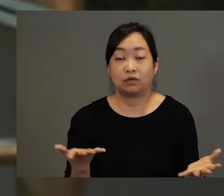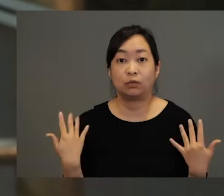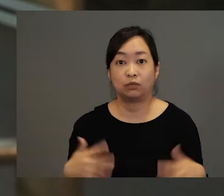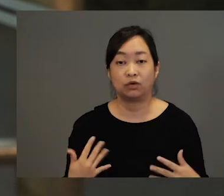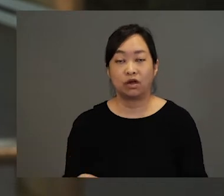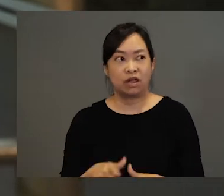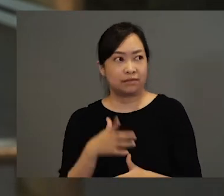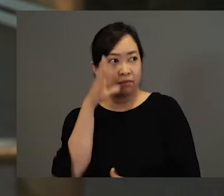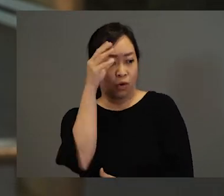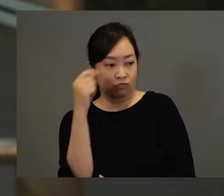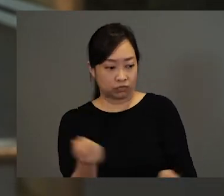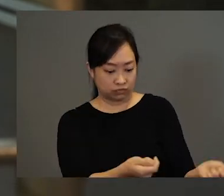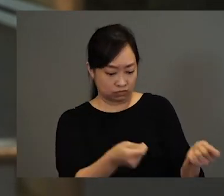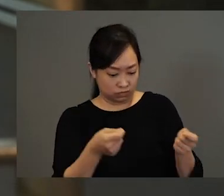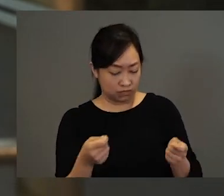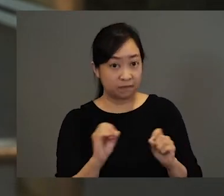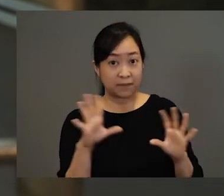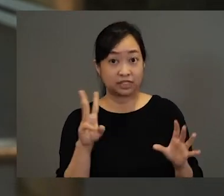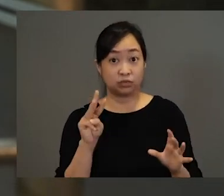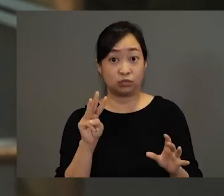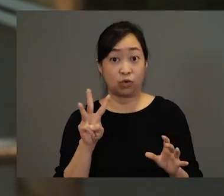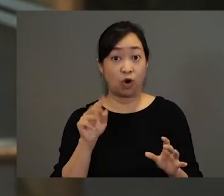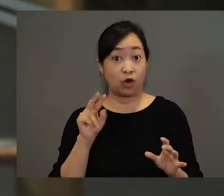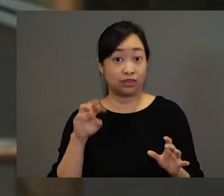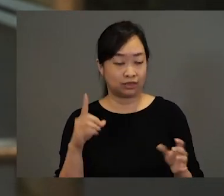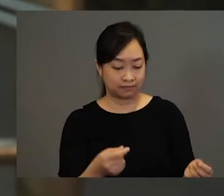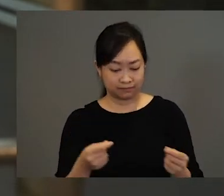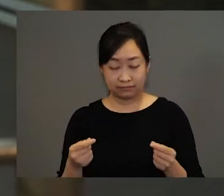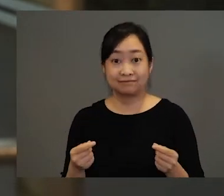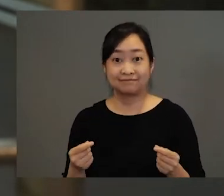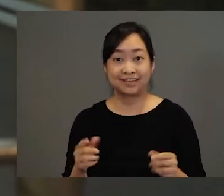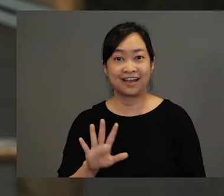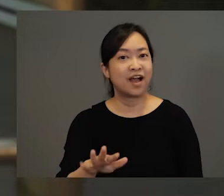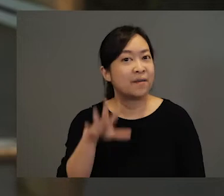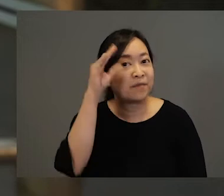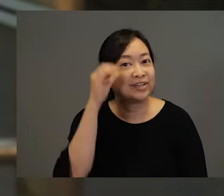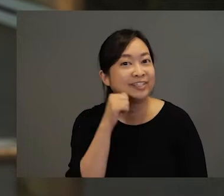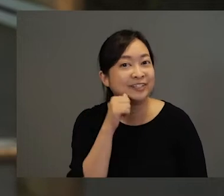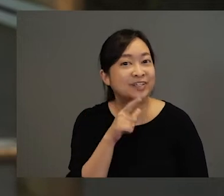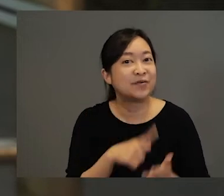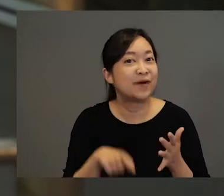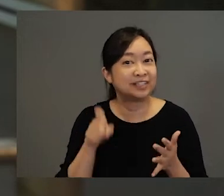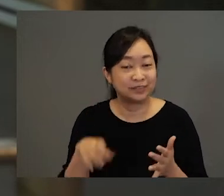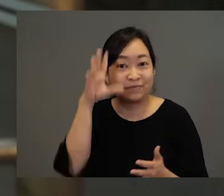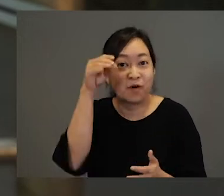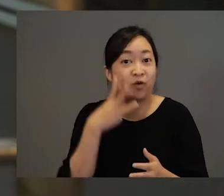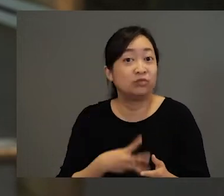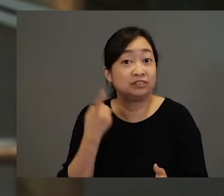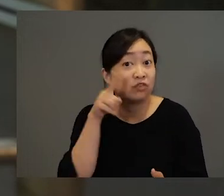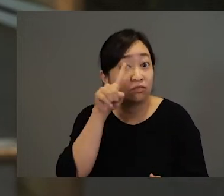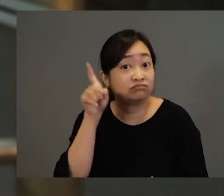that. And the boy held the magic wand in his hands. Boys and girls, what should the boy wish for?